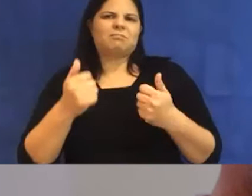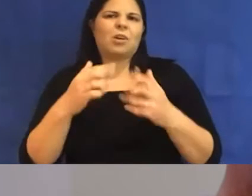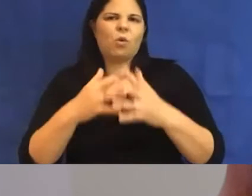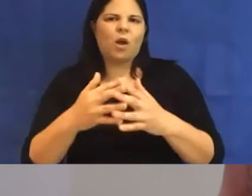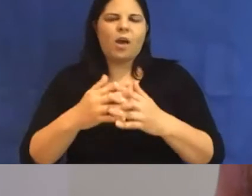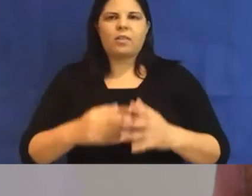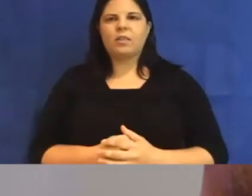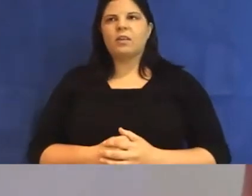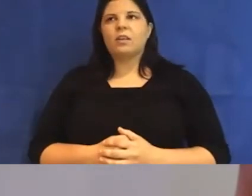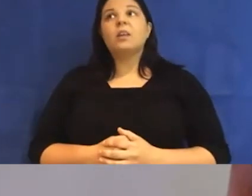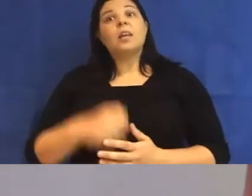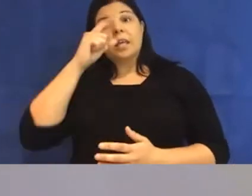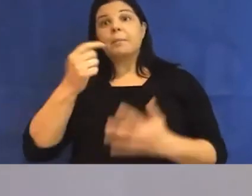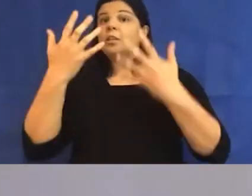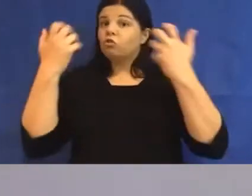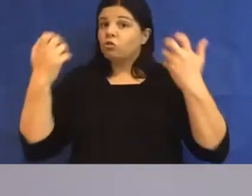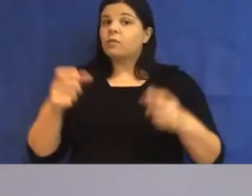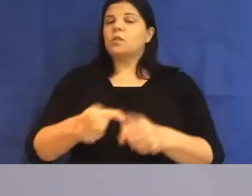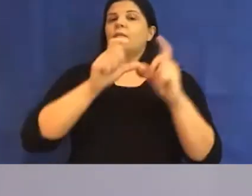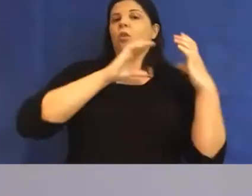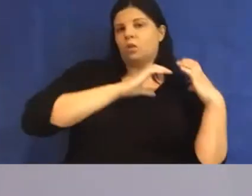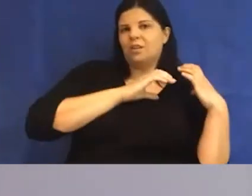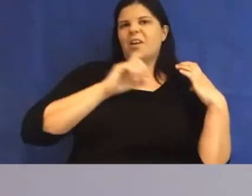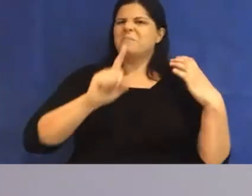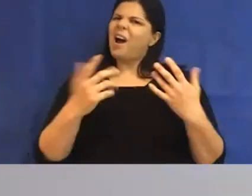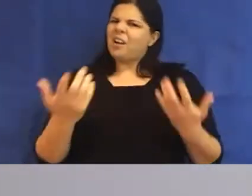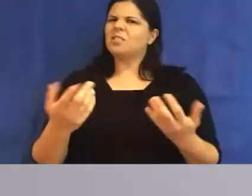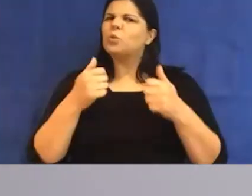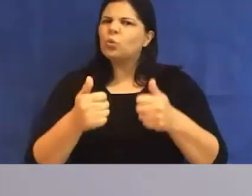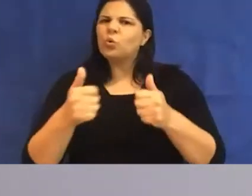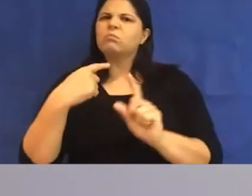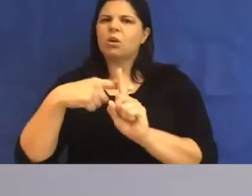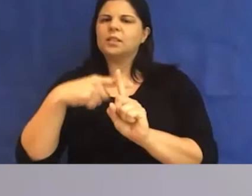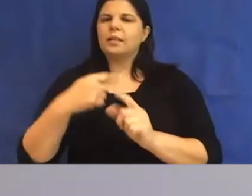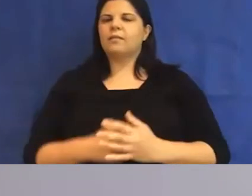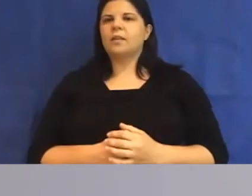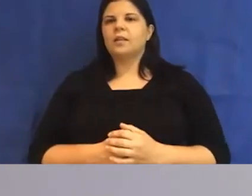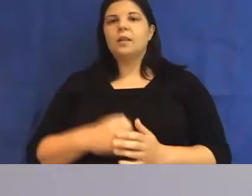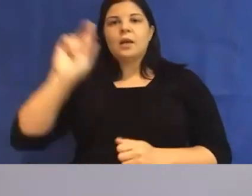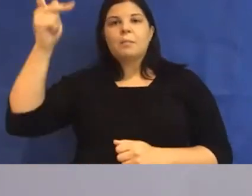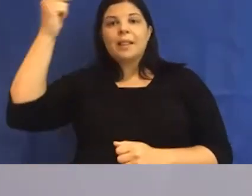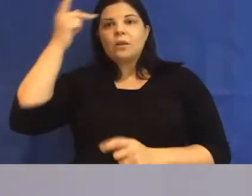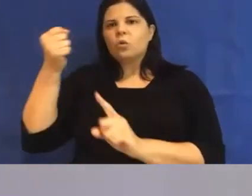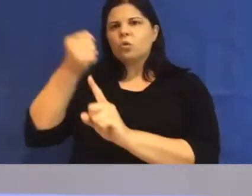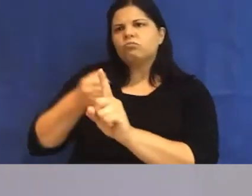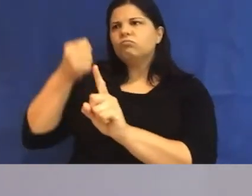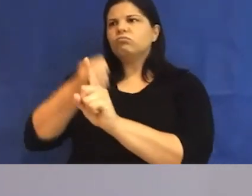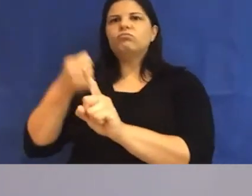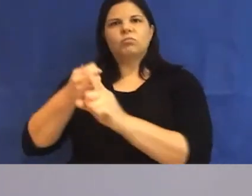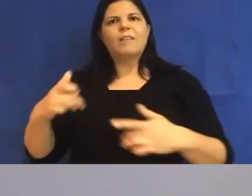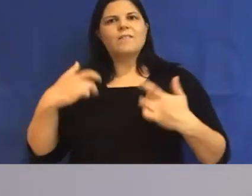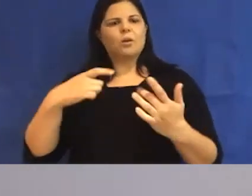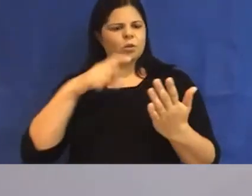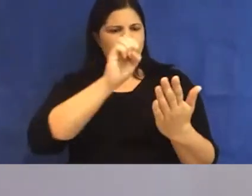the point. There's something akin to political activism in editing a journal, combining energy and passion with discipline and